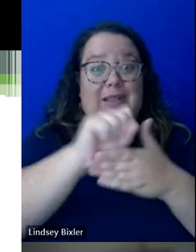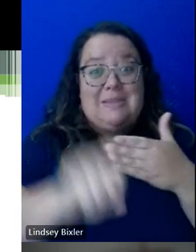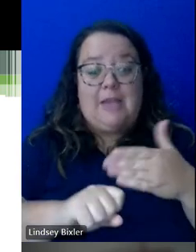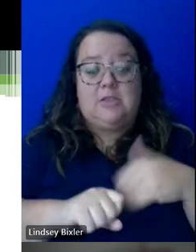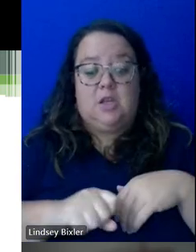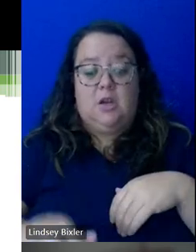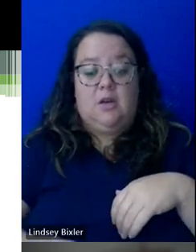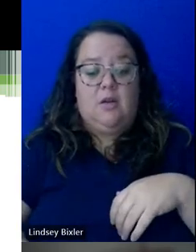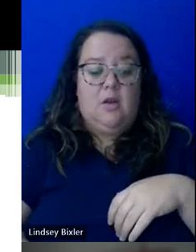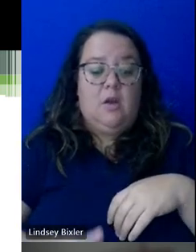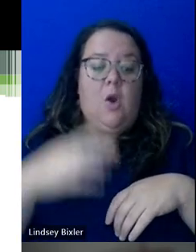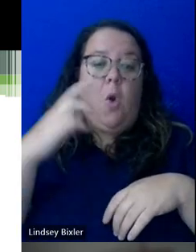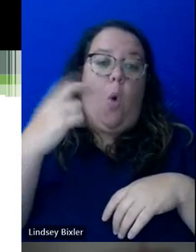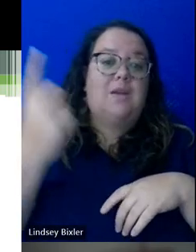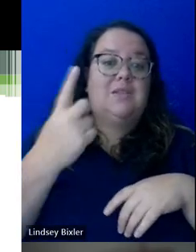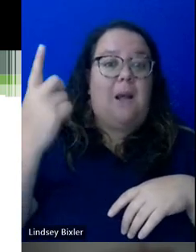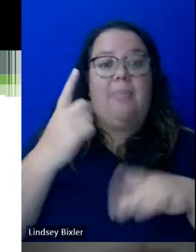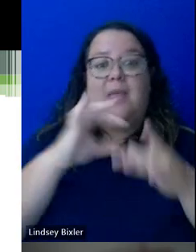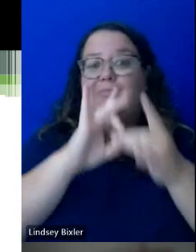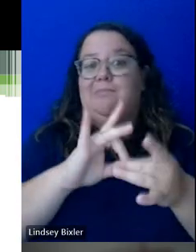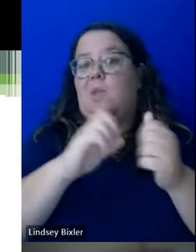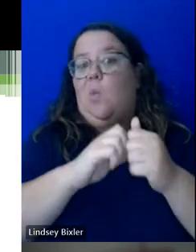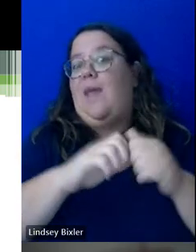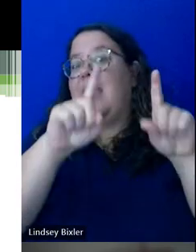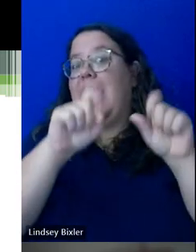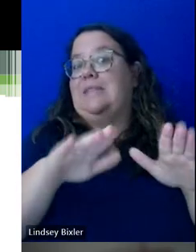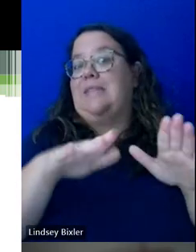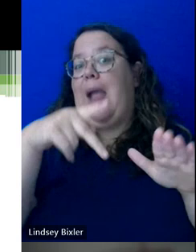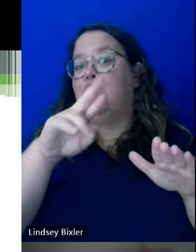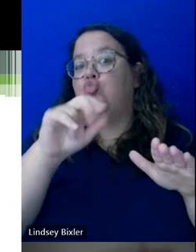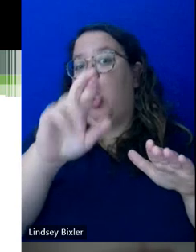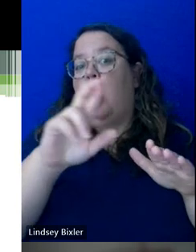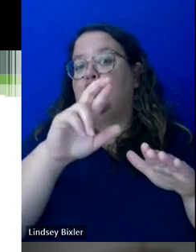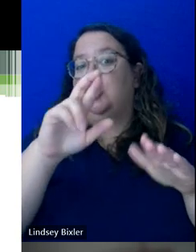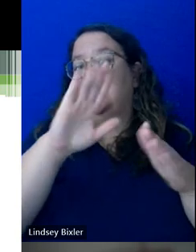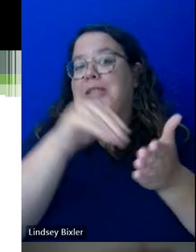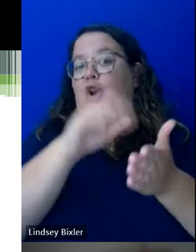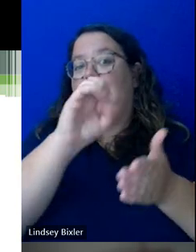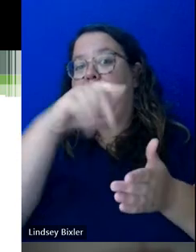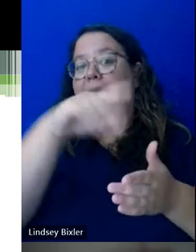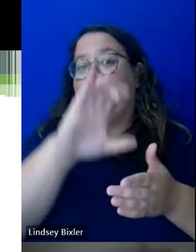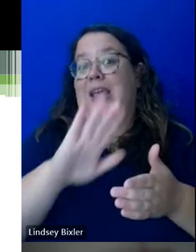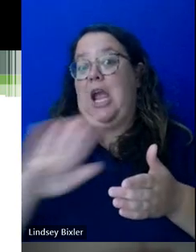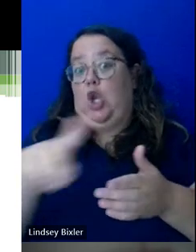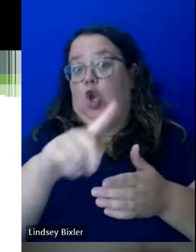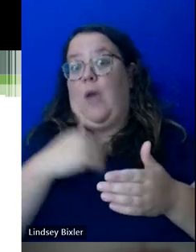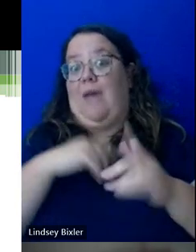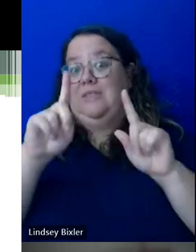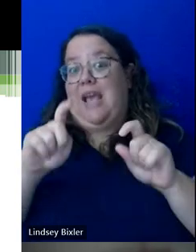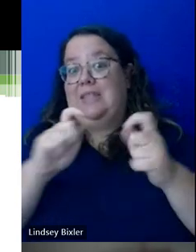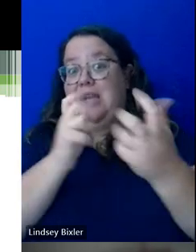around the exam proctoring center, and you have testing accommodations, I'm telling you now, you need to read it.